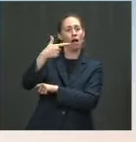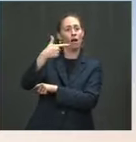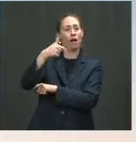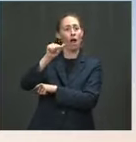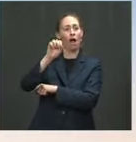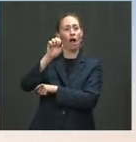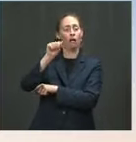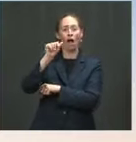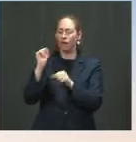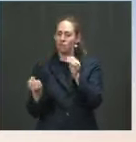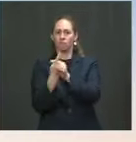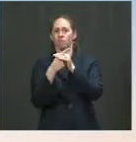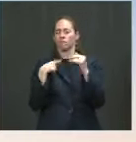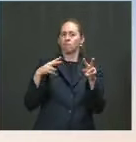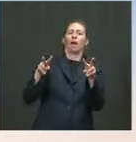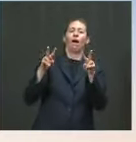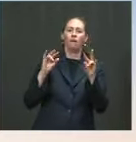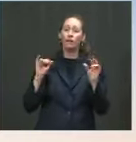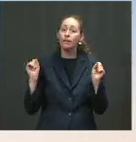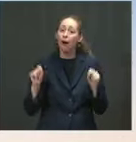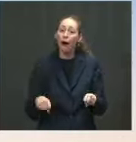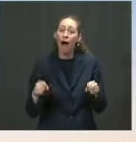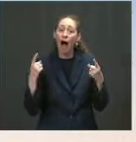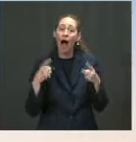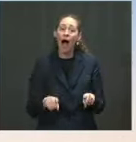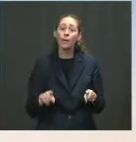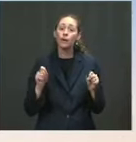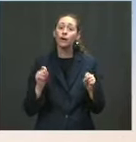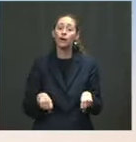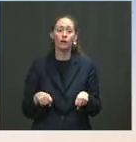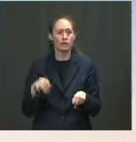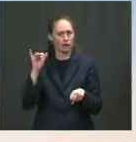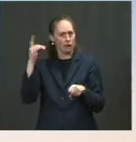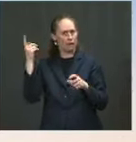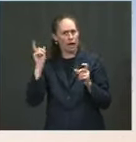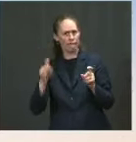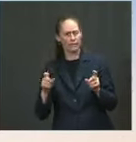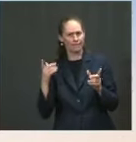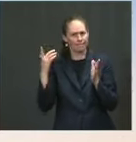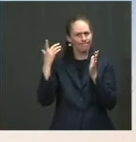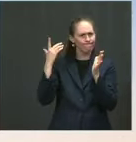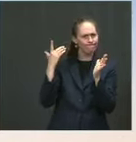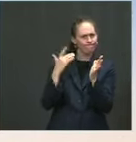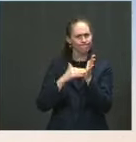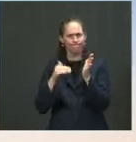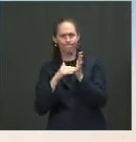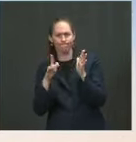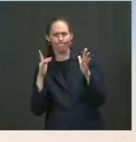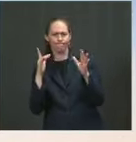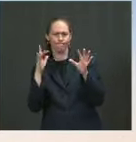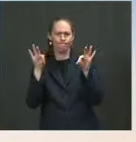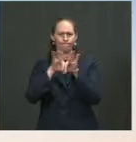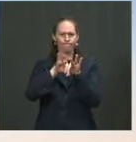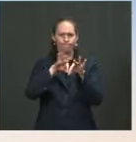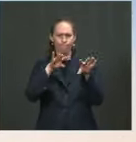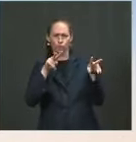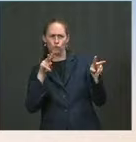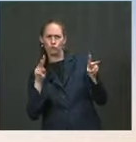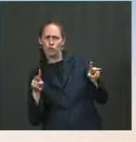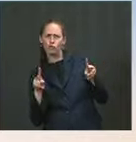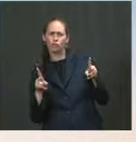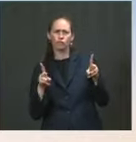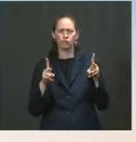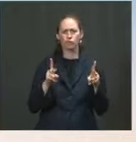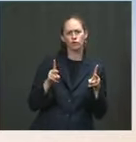you've heard from the president repeatedly about the need for an over the horizon capability that will allow the United States working